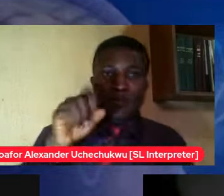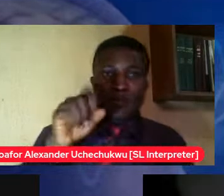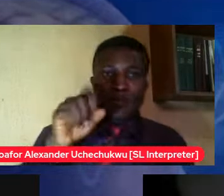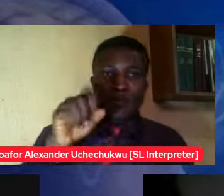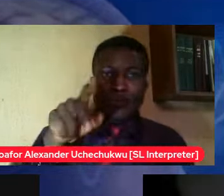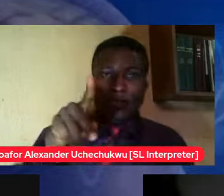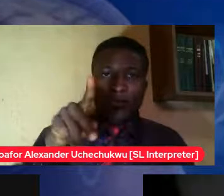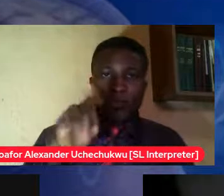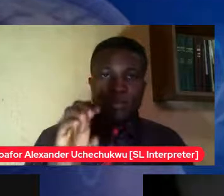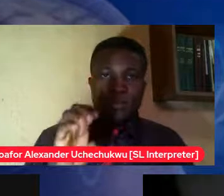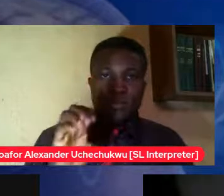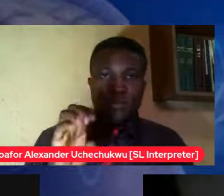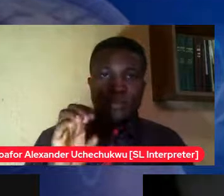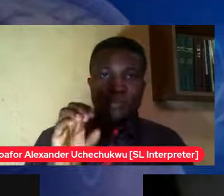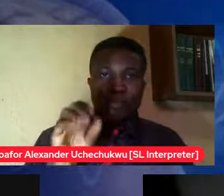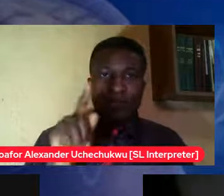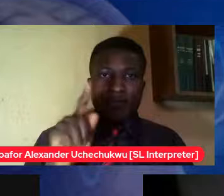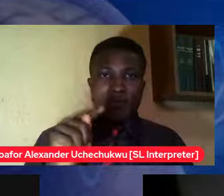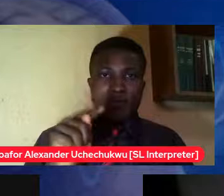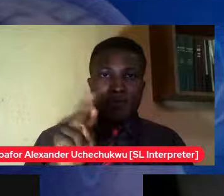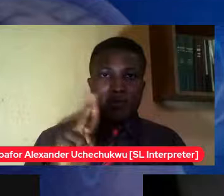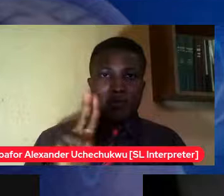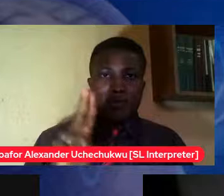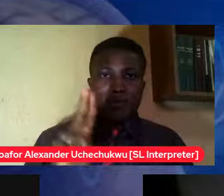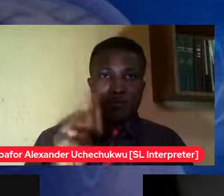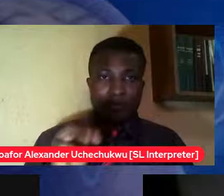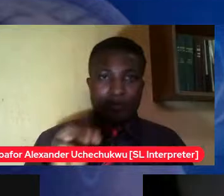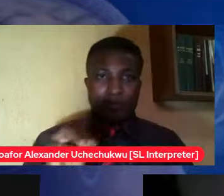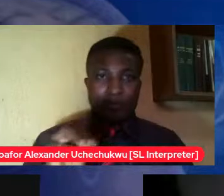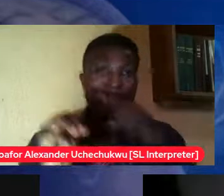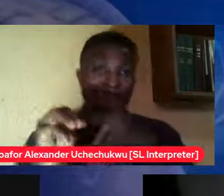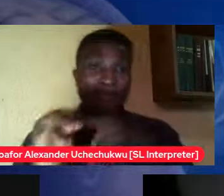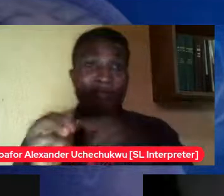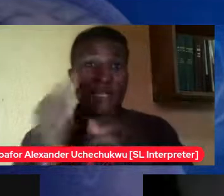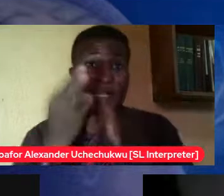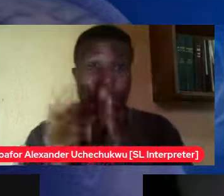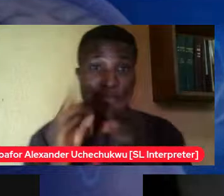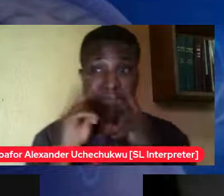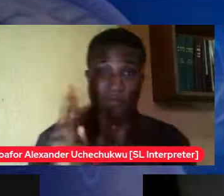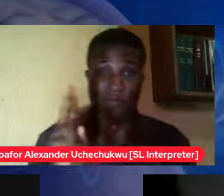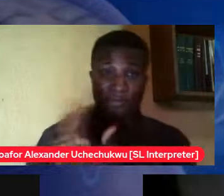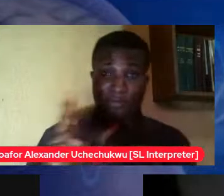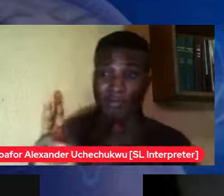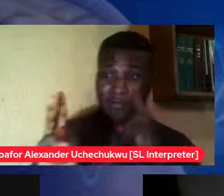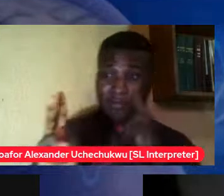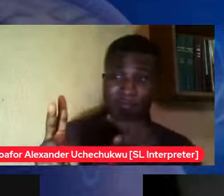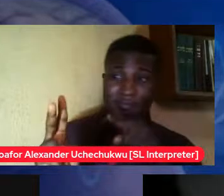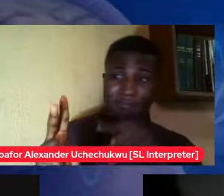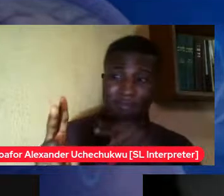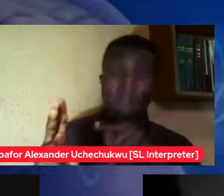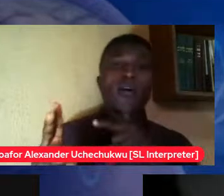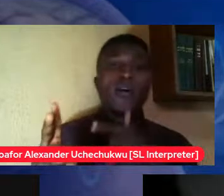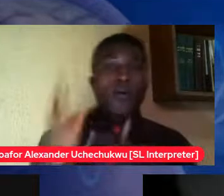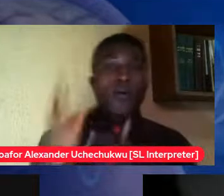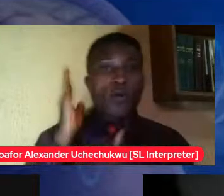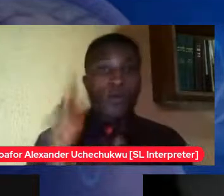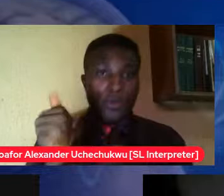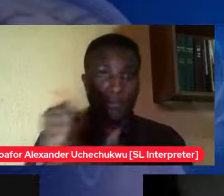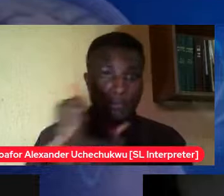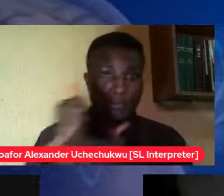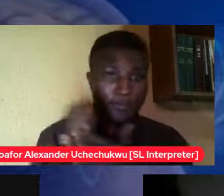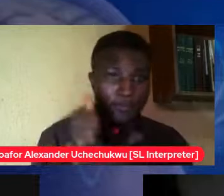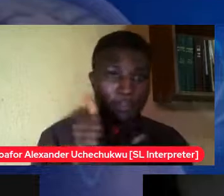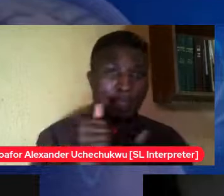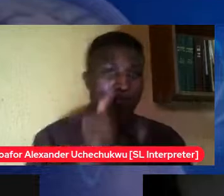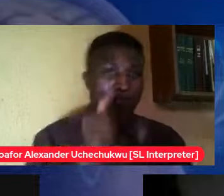come up with copy that and come up with plans for your child or what you want for relationship to be and how you can help the child to understand um interverbal